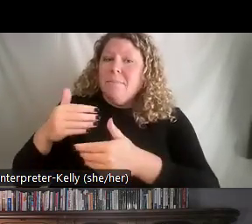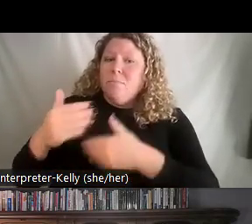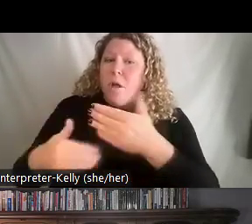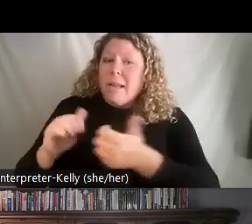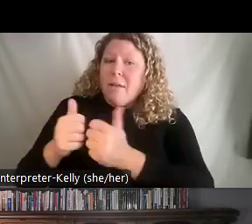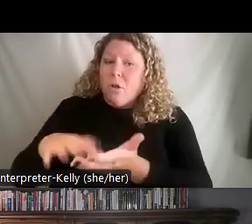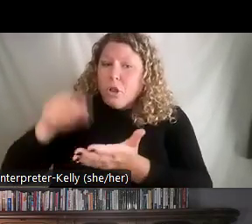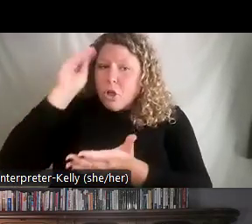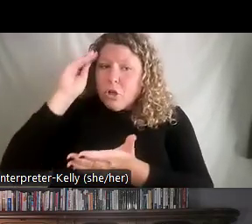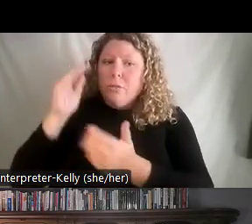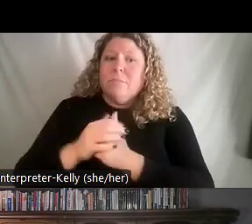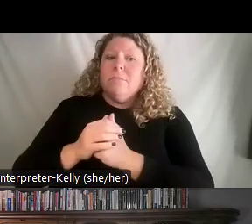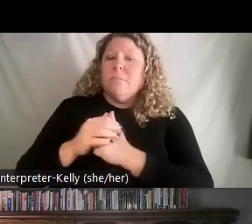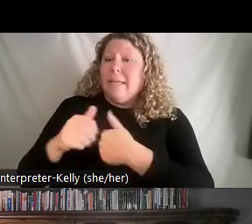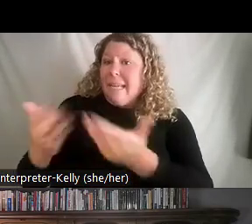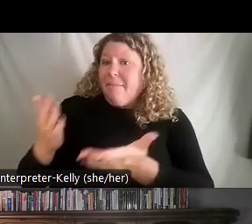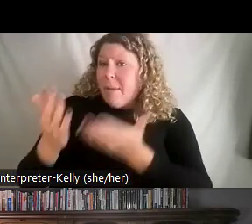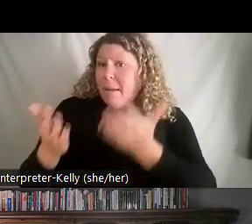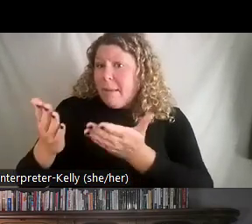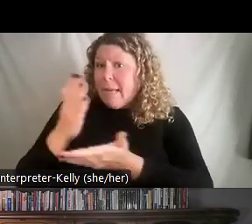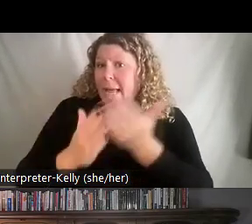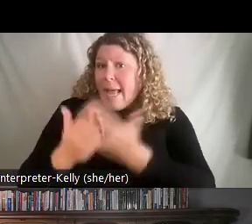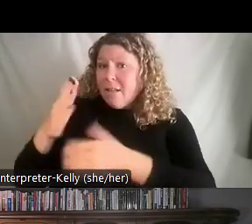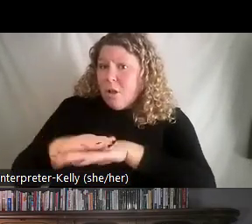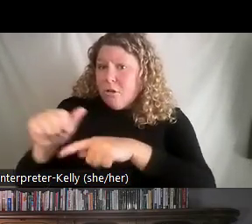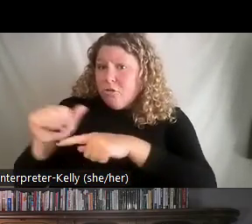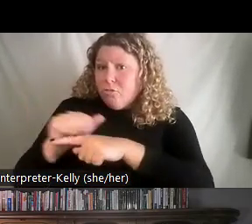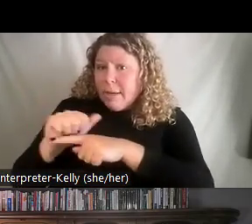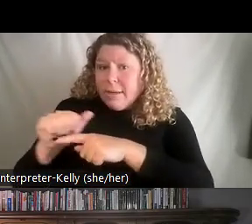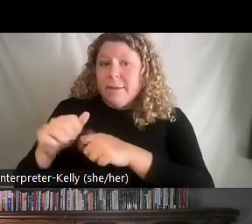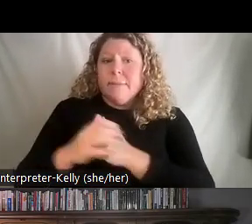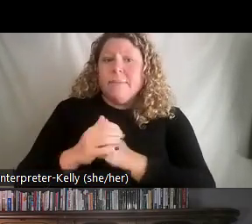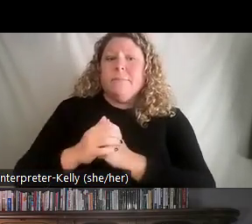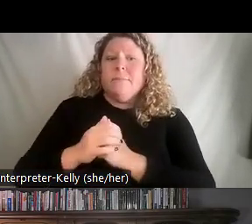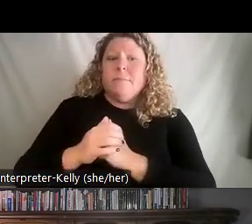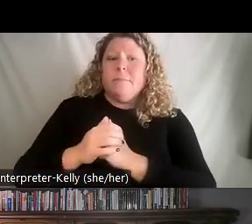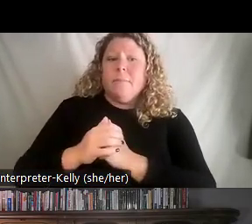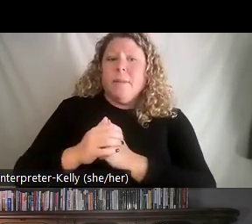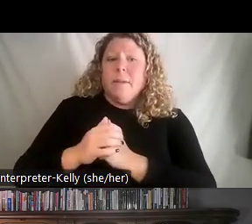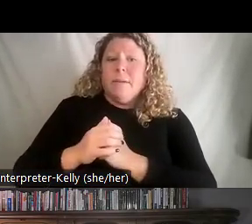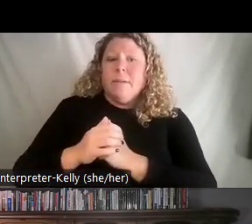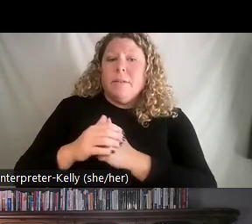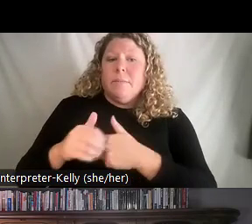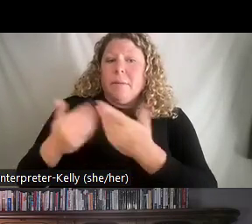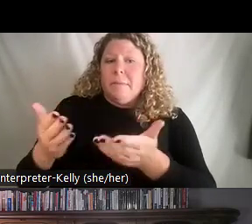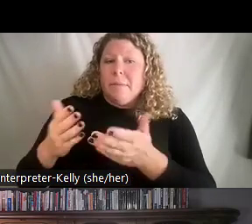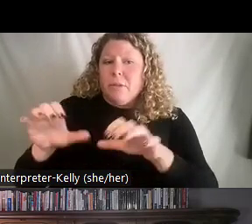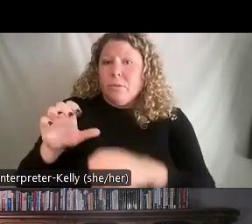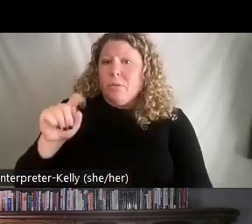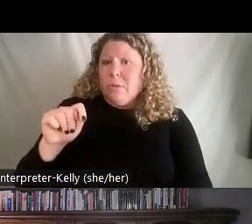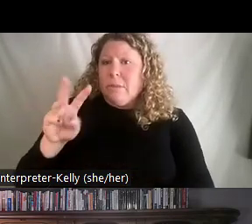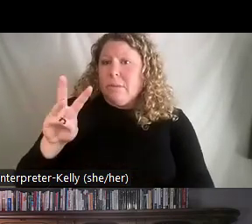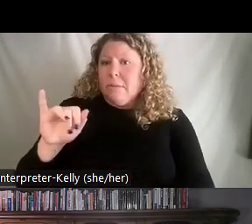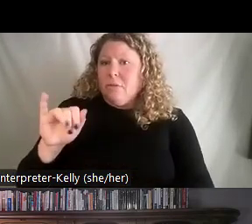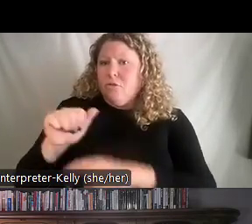You're going to show them and maybe kind of use, you know, training within industry, a TWI framework